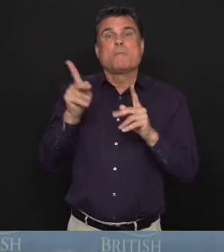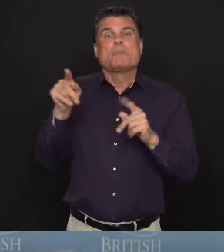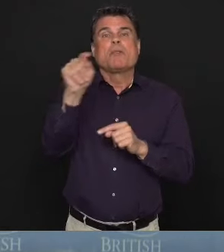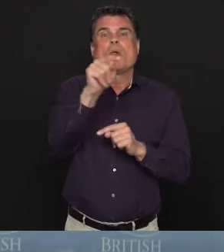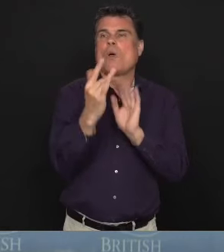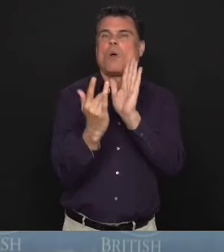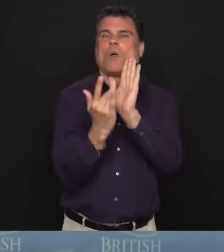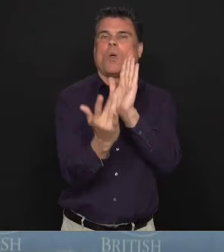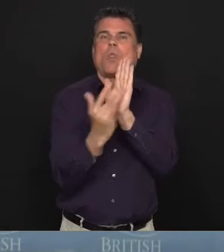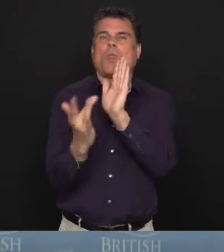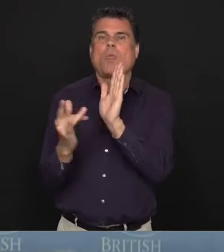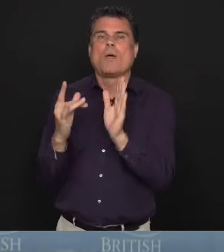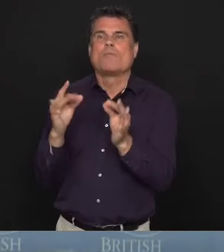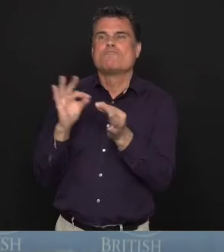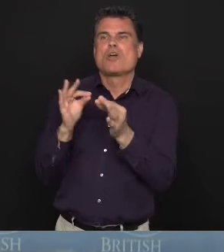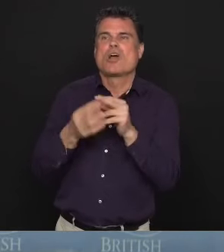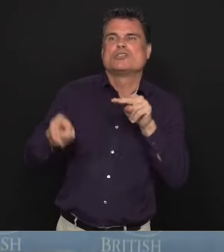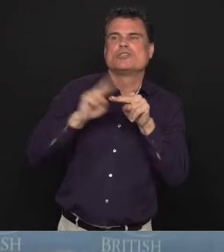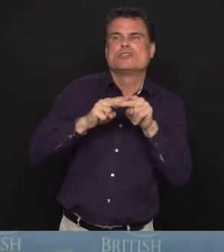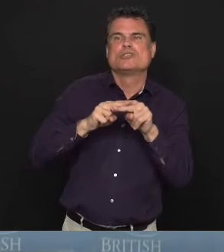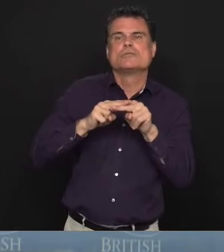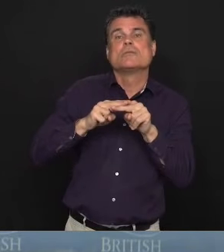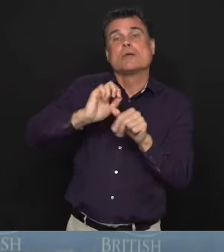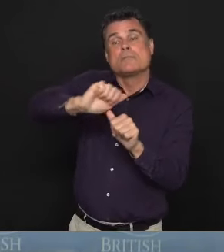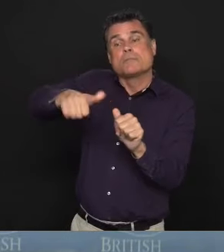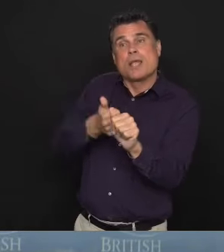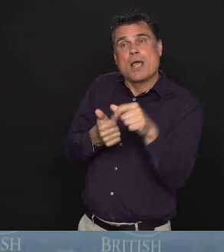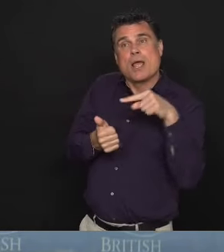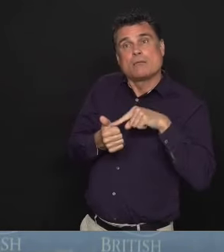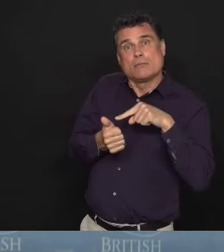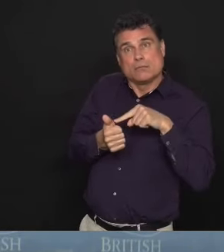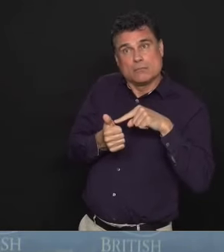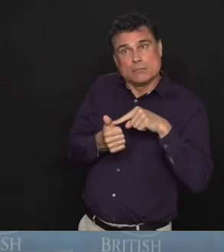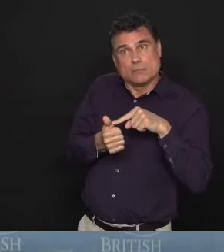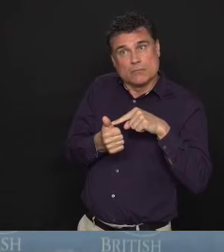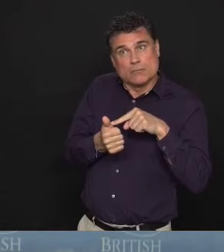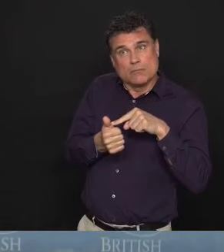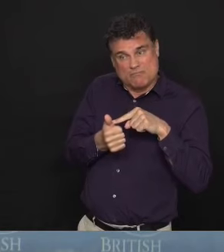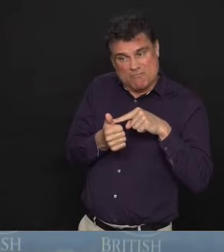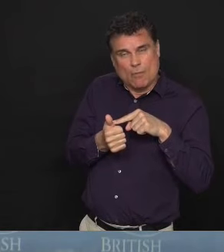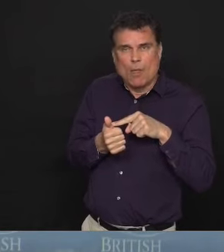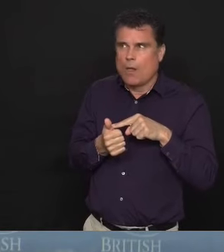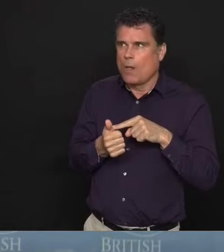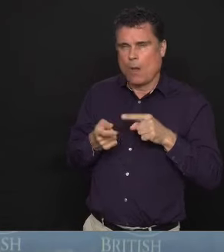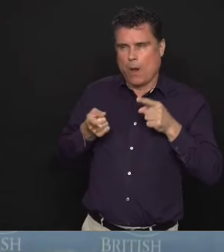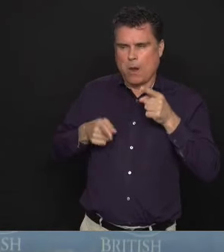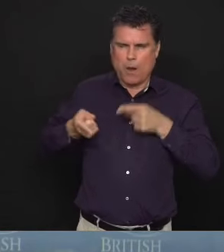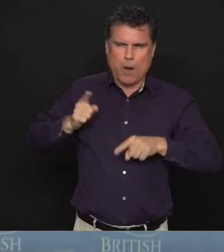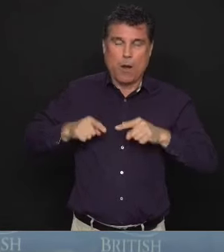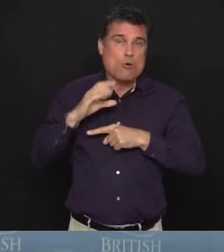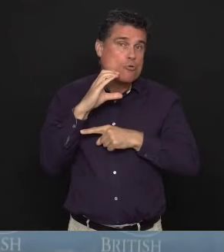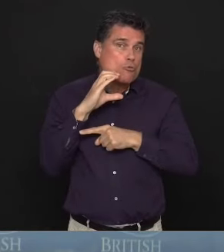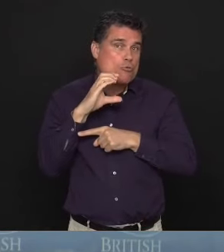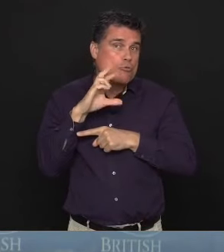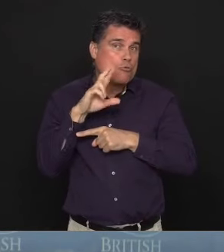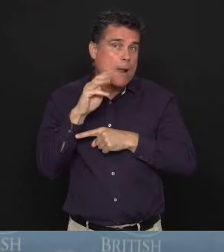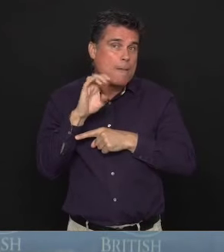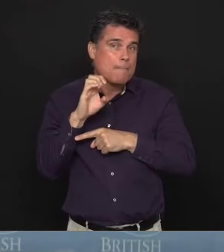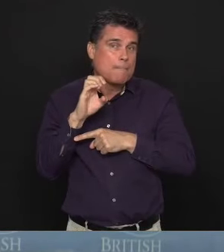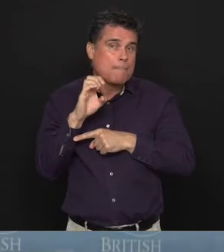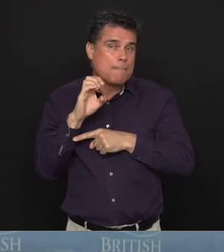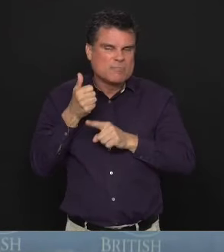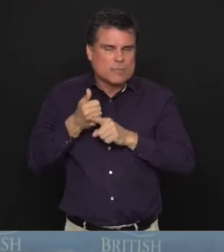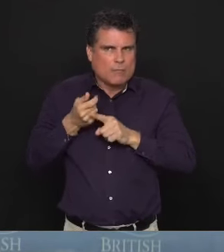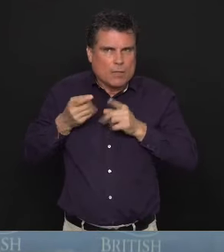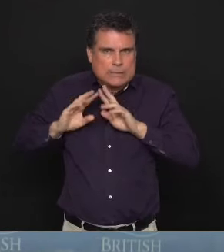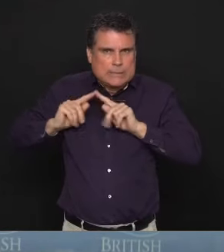medical supplies? Do you suspect it is an organization or organized crime? Or do you think this is really a case of individuals